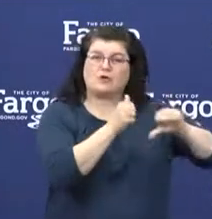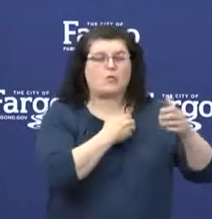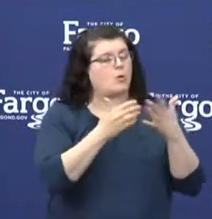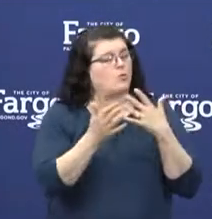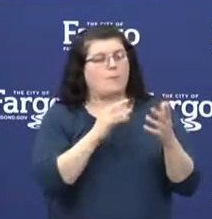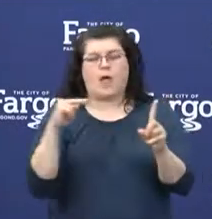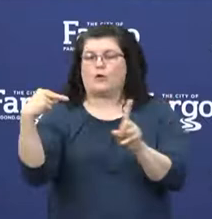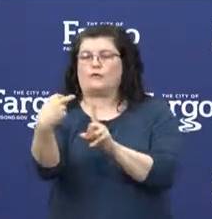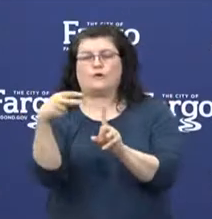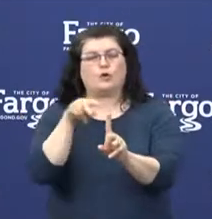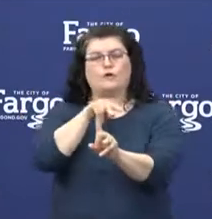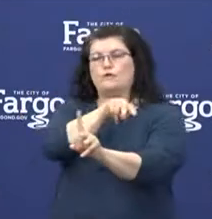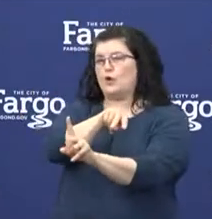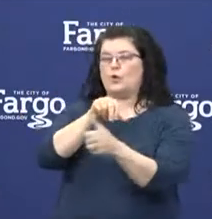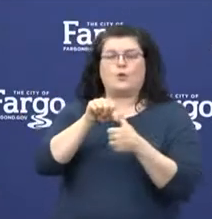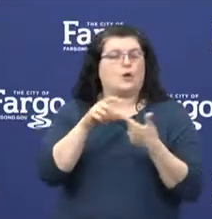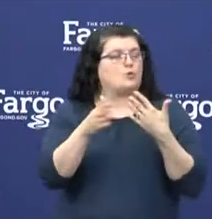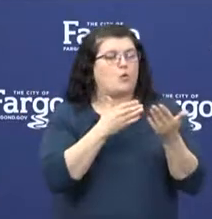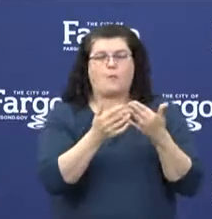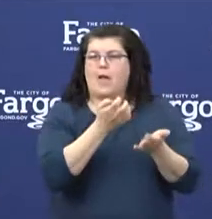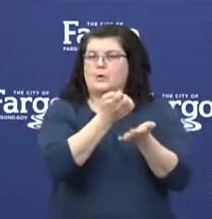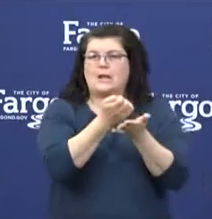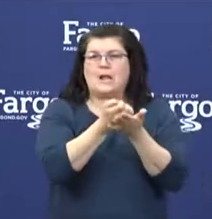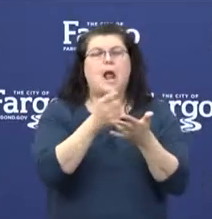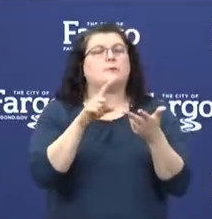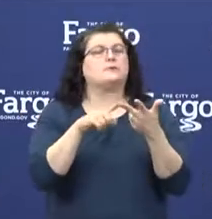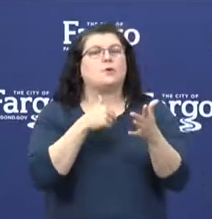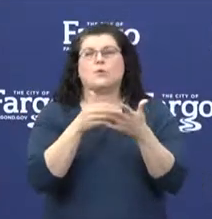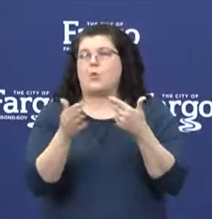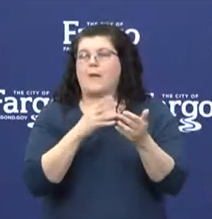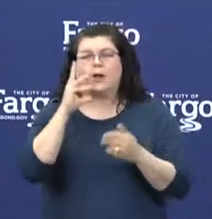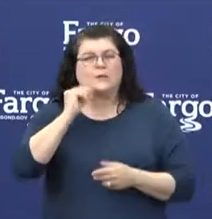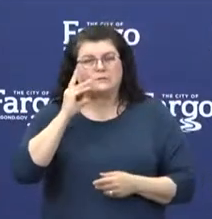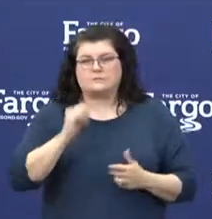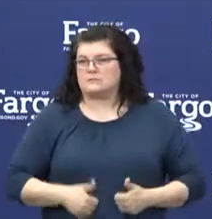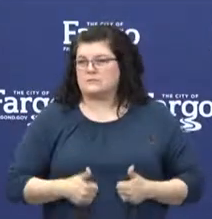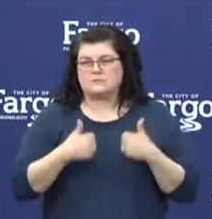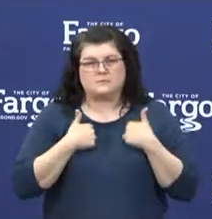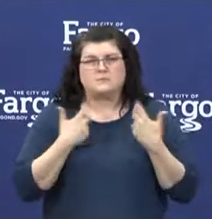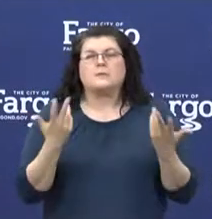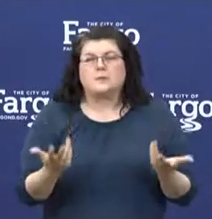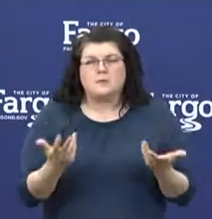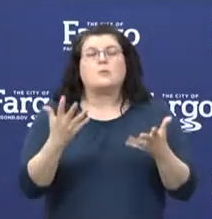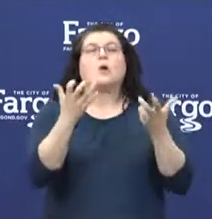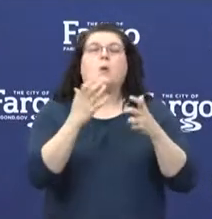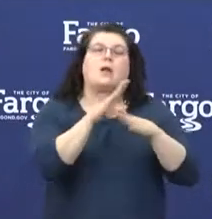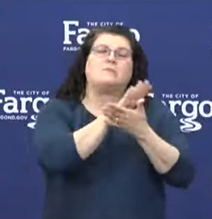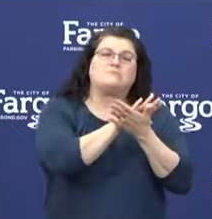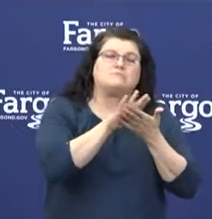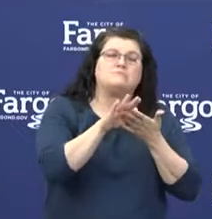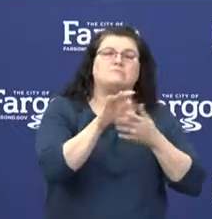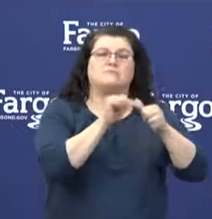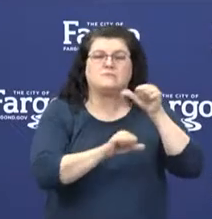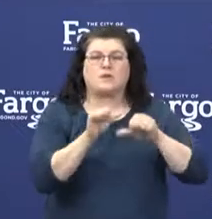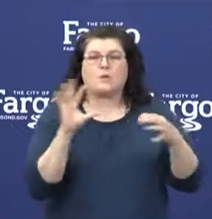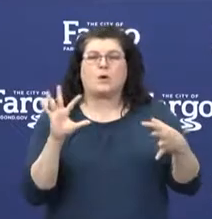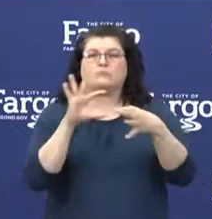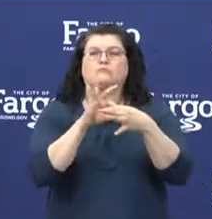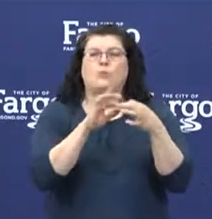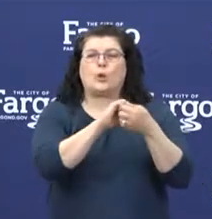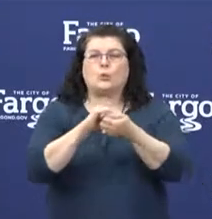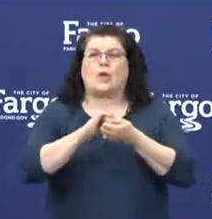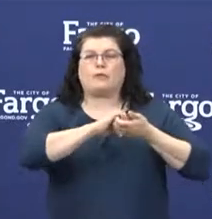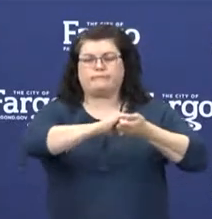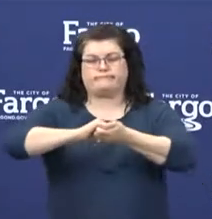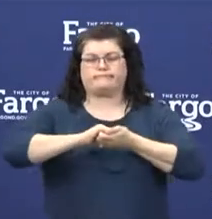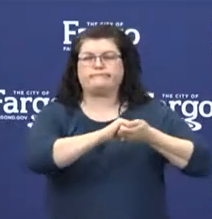economics, or life experiences. We need to be kind and accepting of differences in order to join together in a continued collective